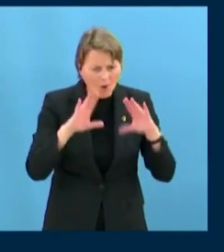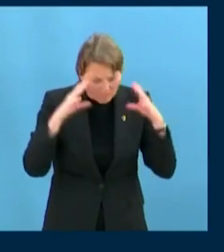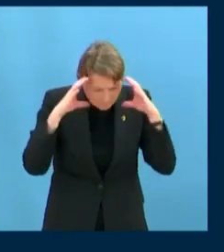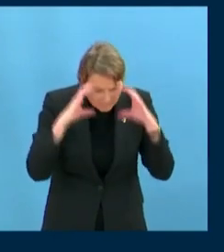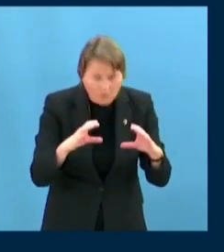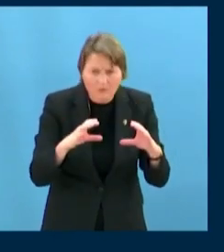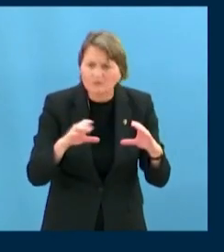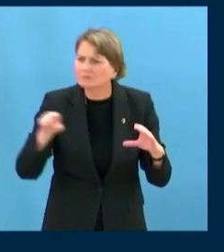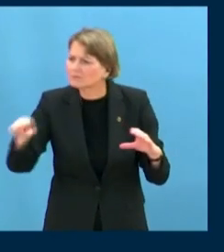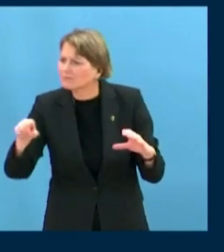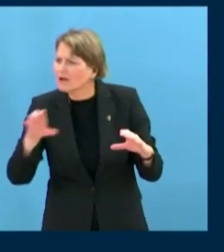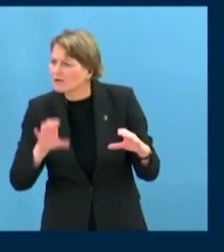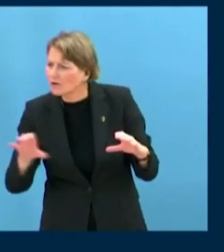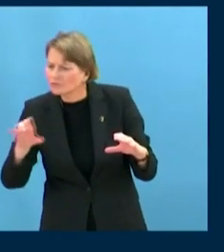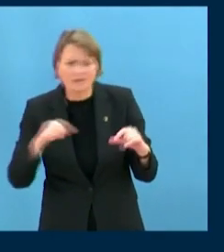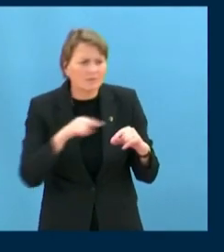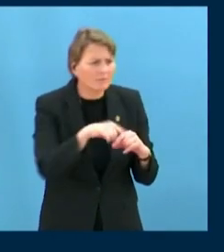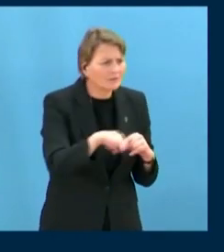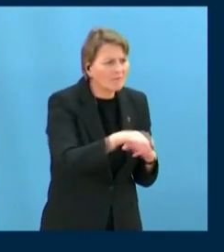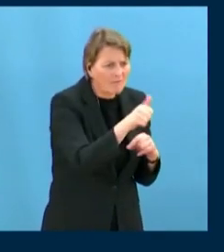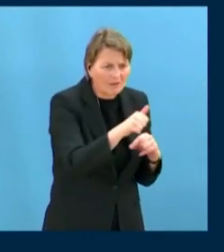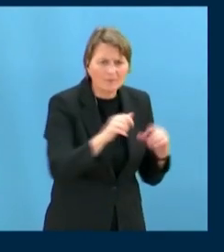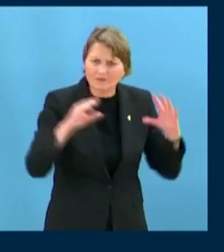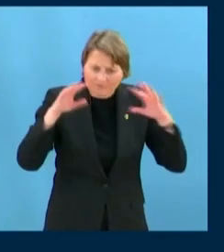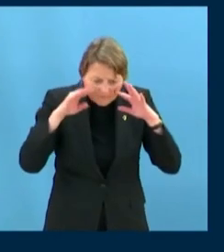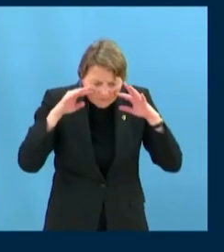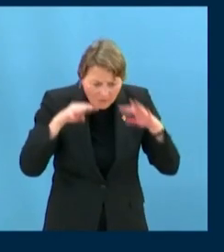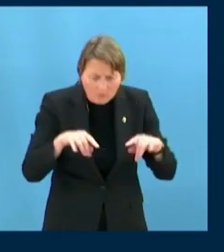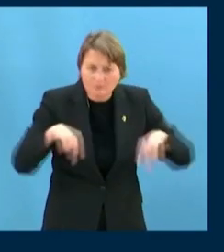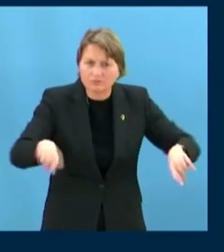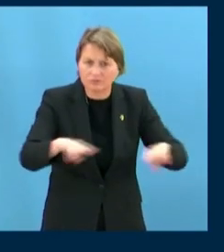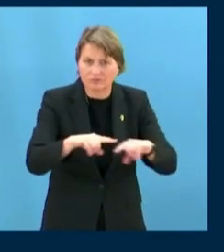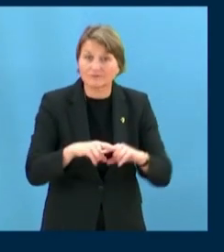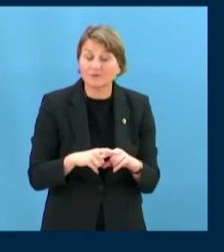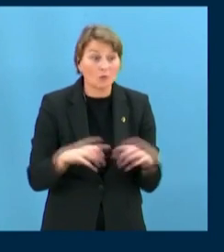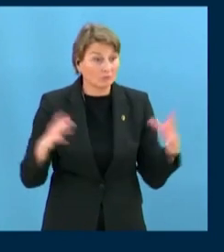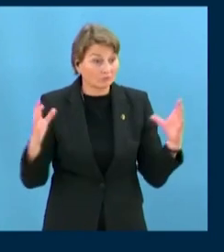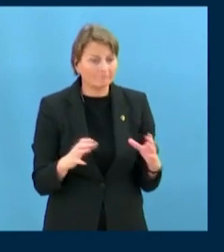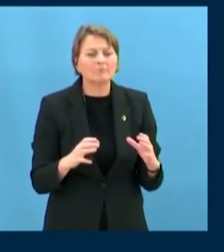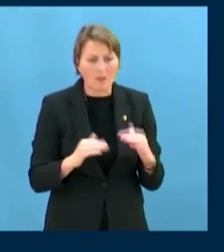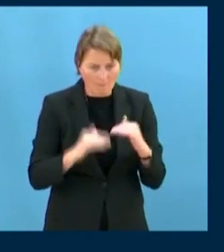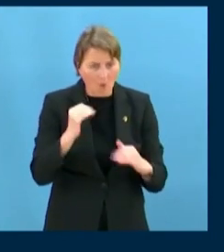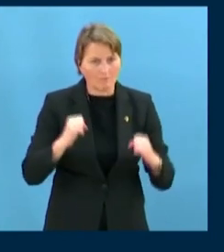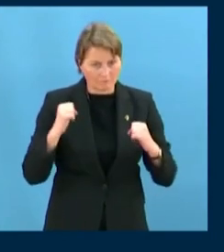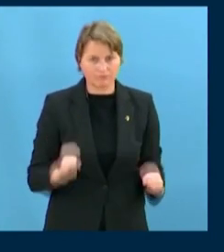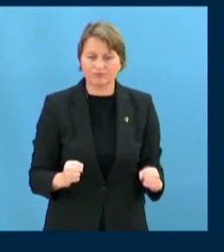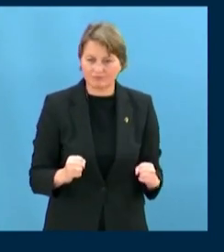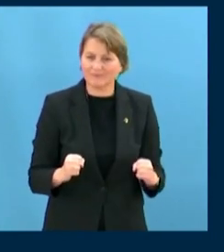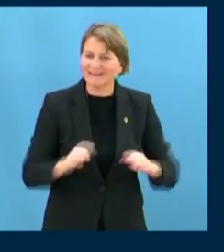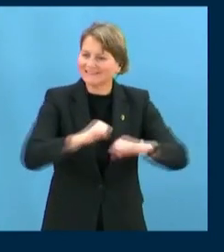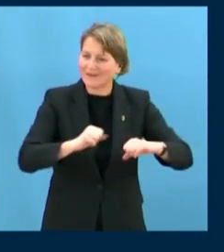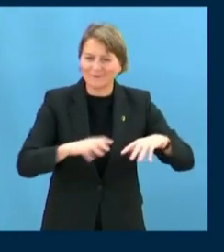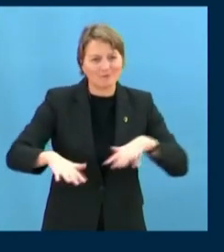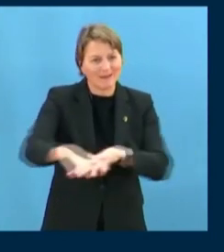states and United Nations entities. Collectively, we need to do more and better to provide safe and open spaces for